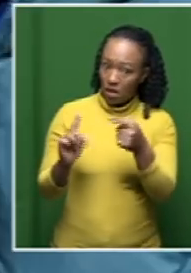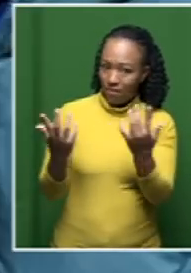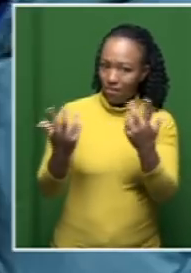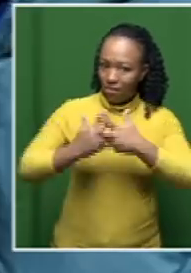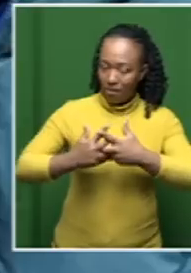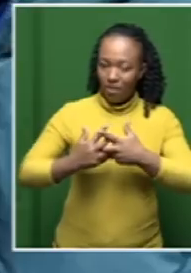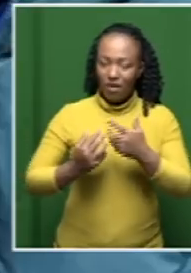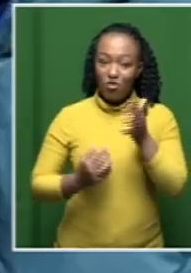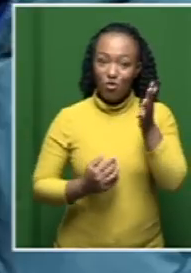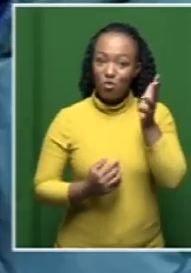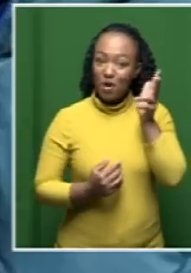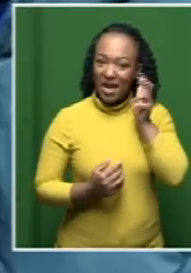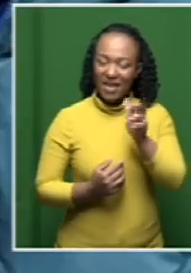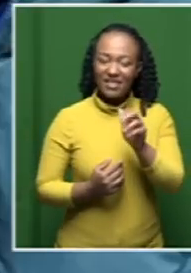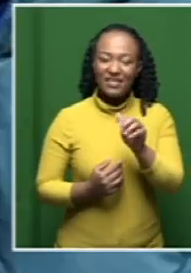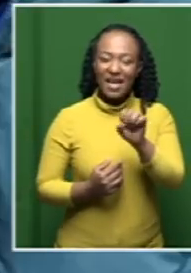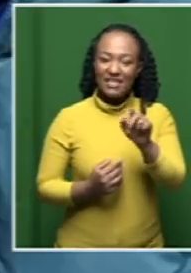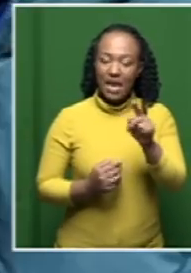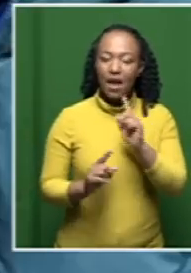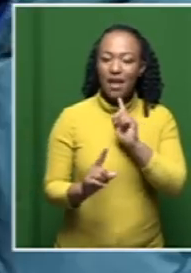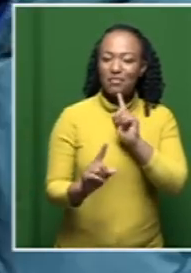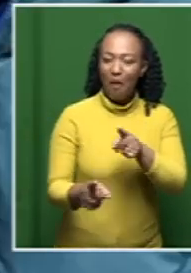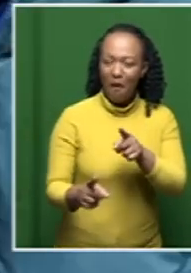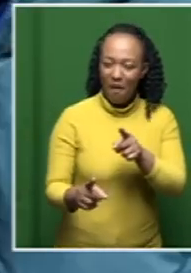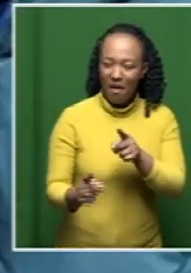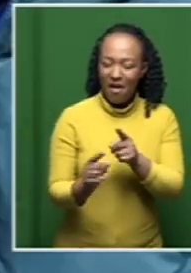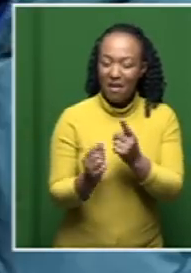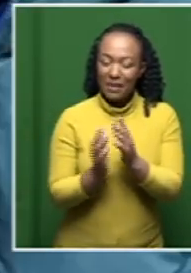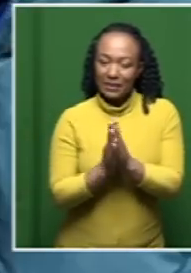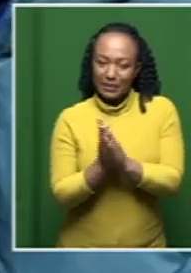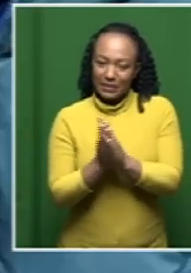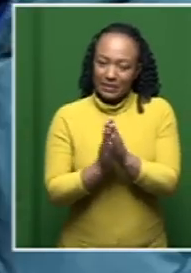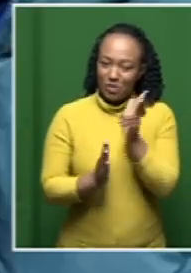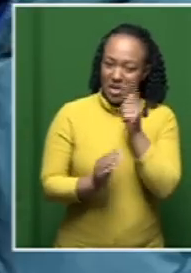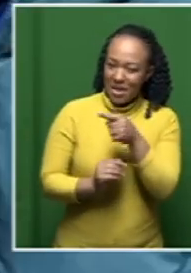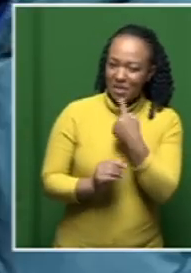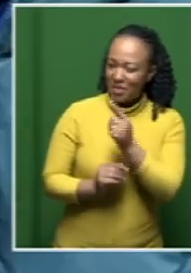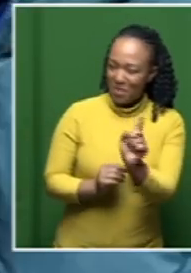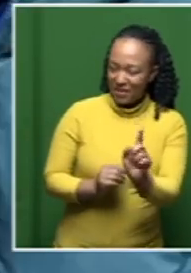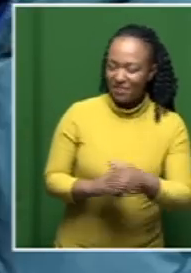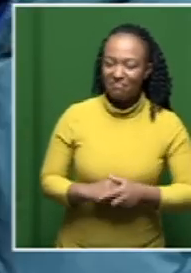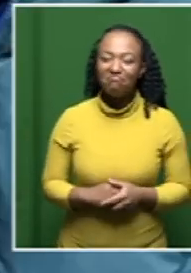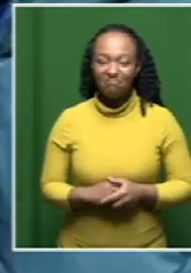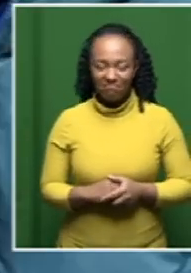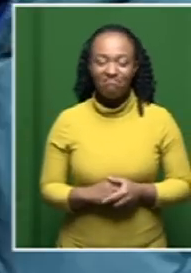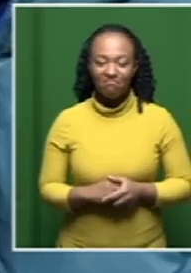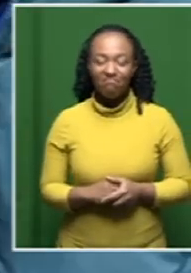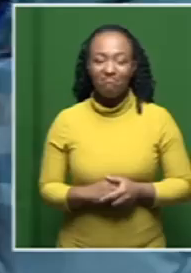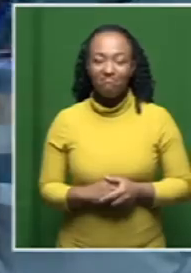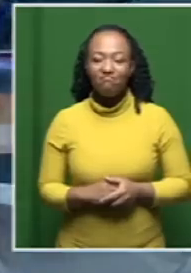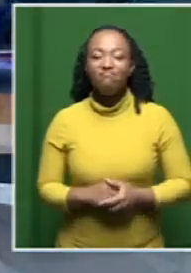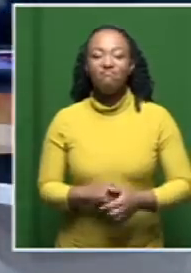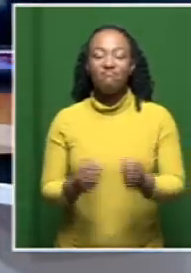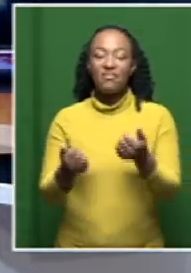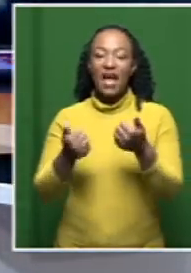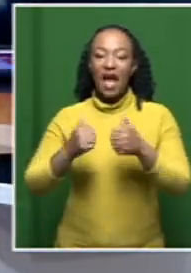You heard SK's response to it. So looking forward to hearing what you have to say as well. So that's what we're looking at. One